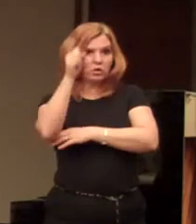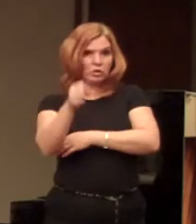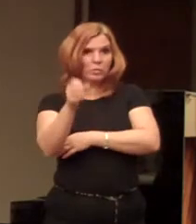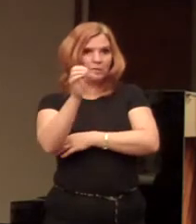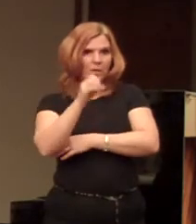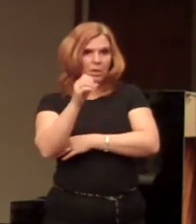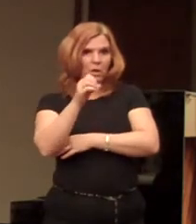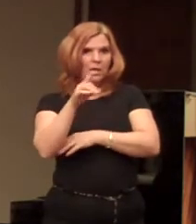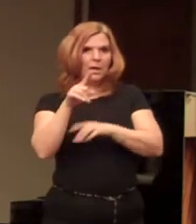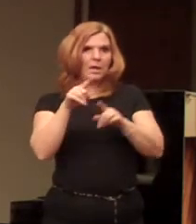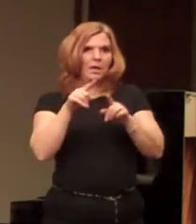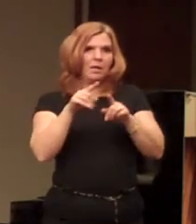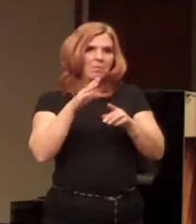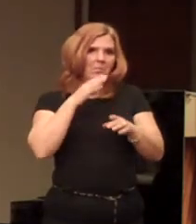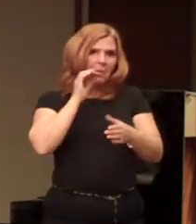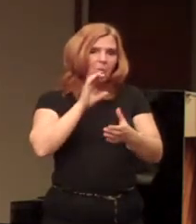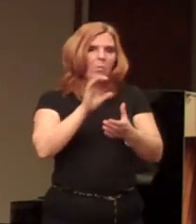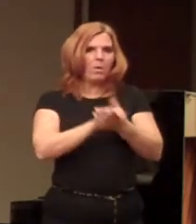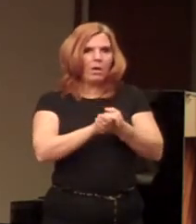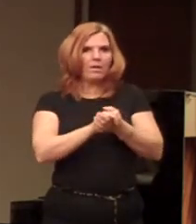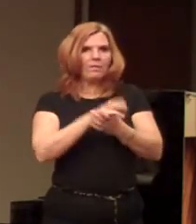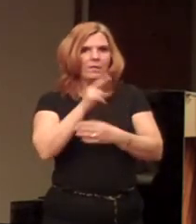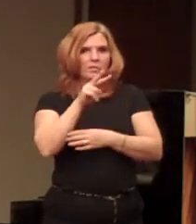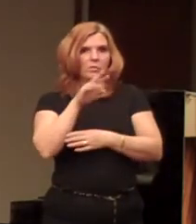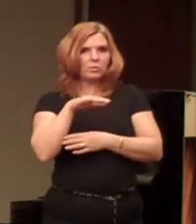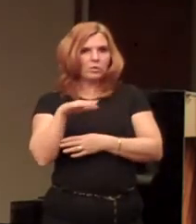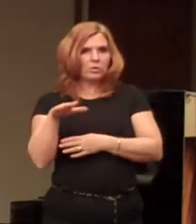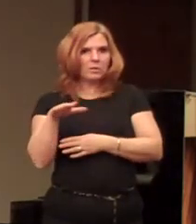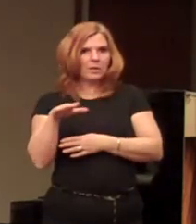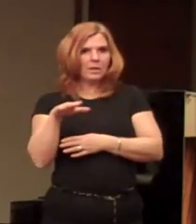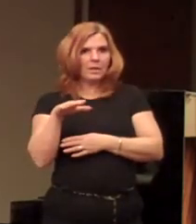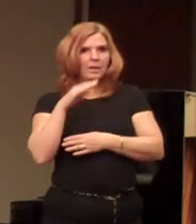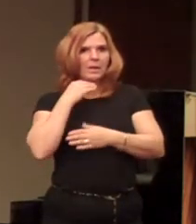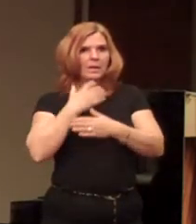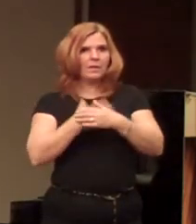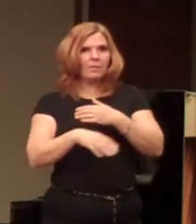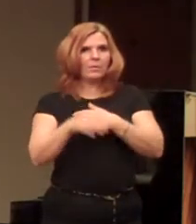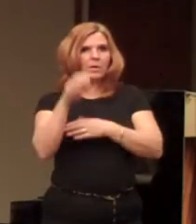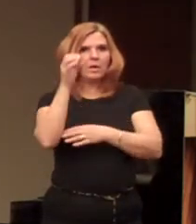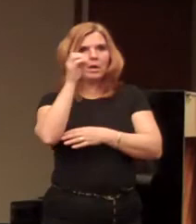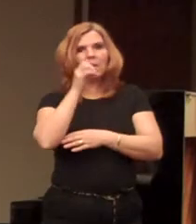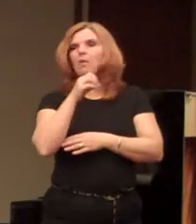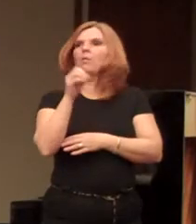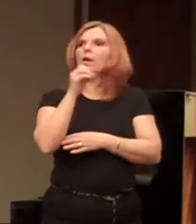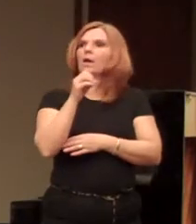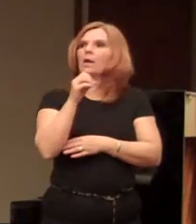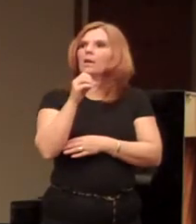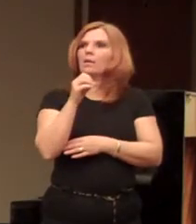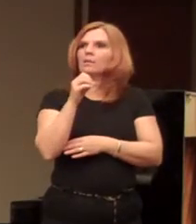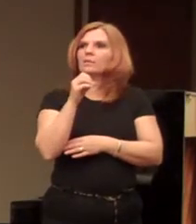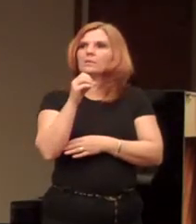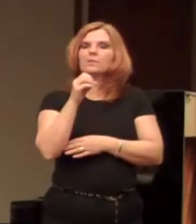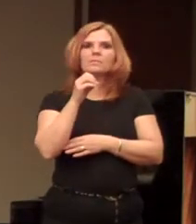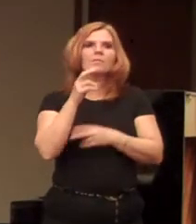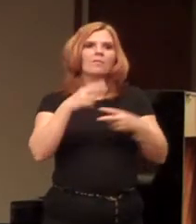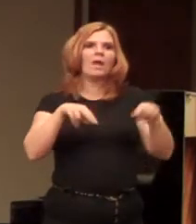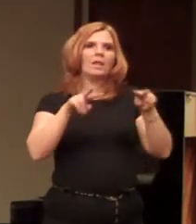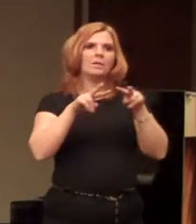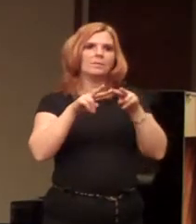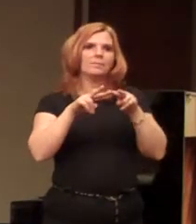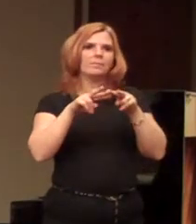As were my wife and our two children. They were born in Ohio Valley.